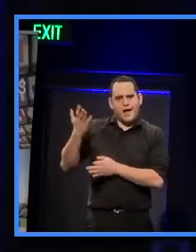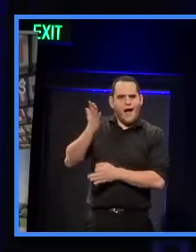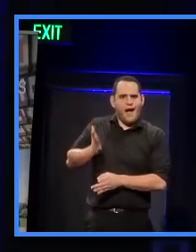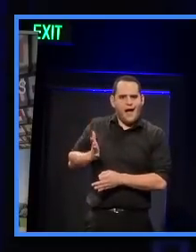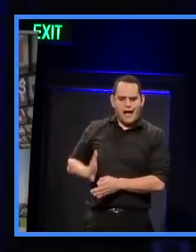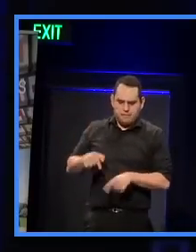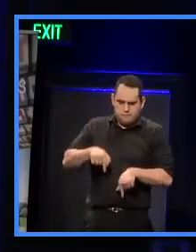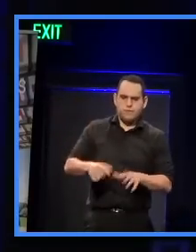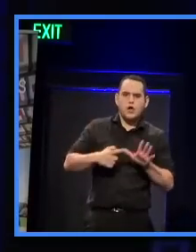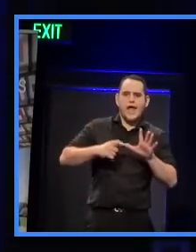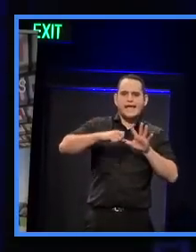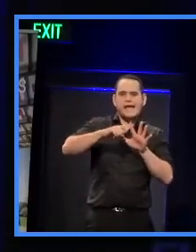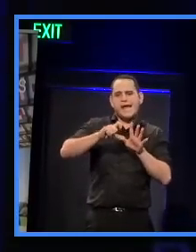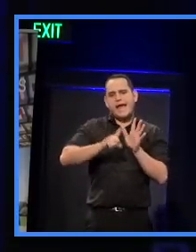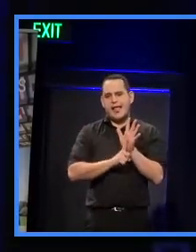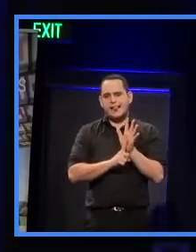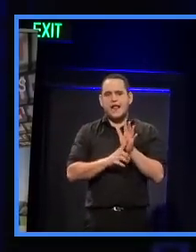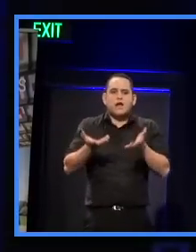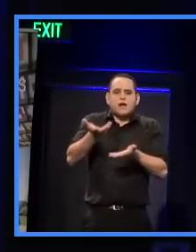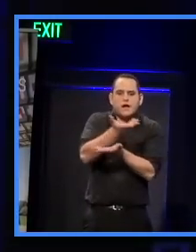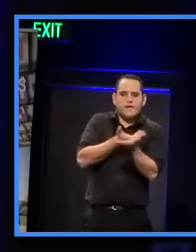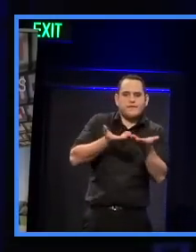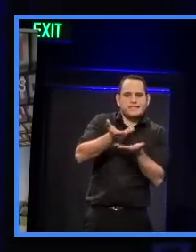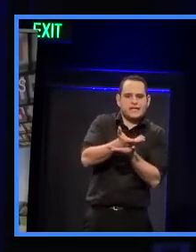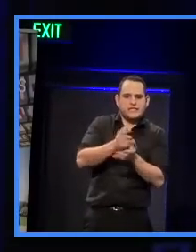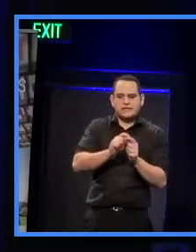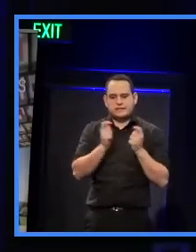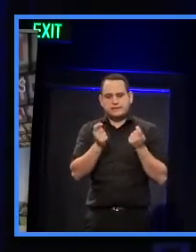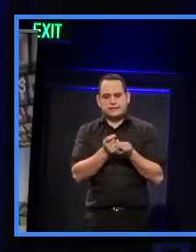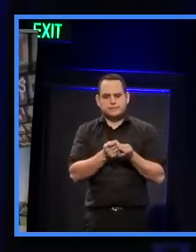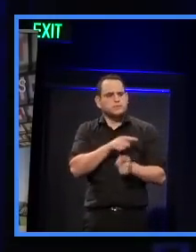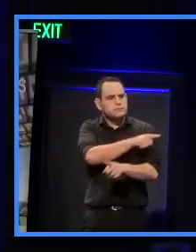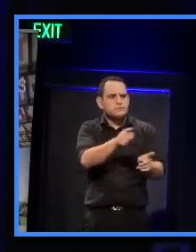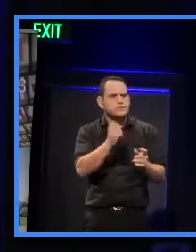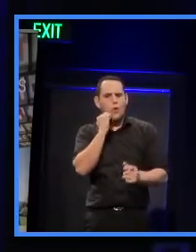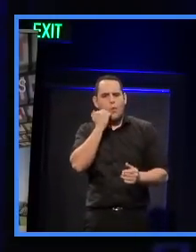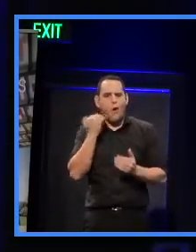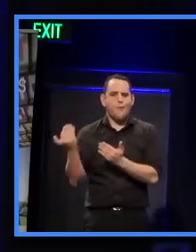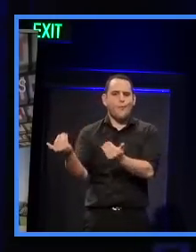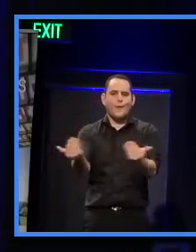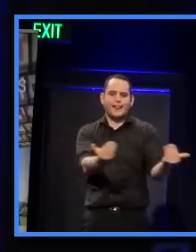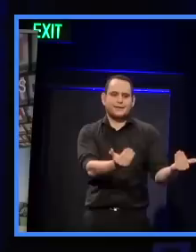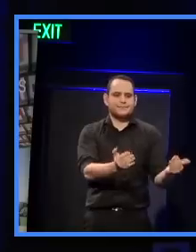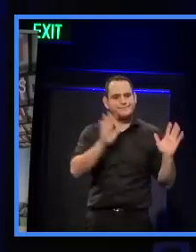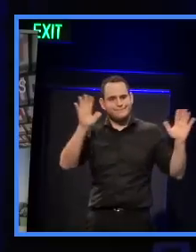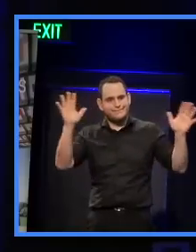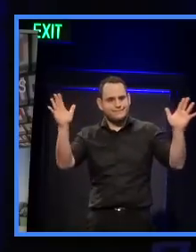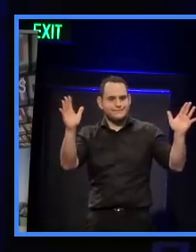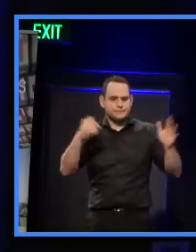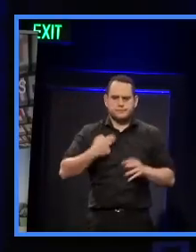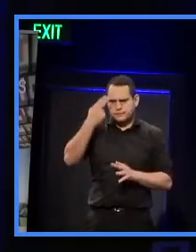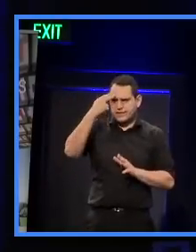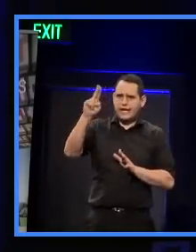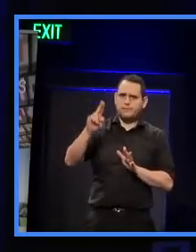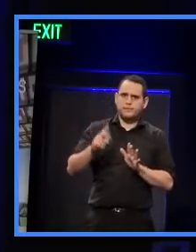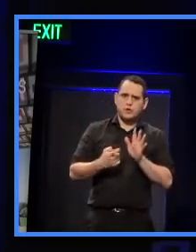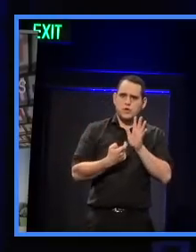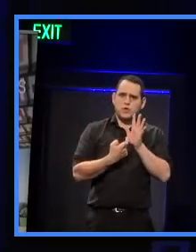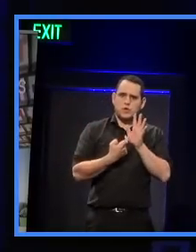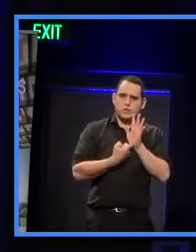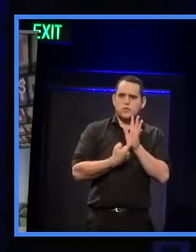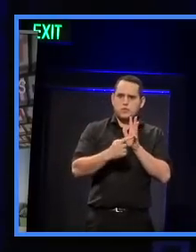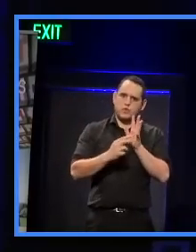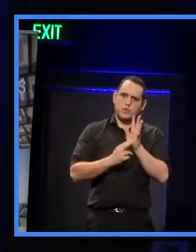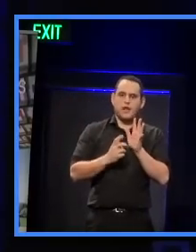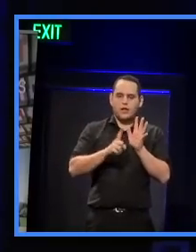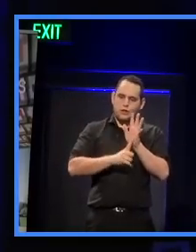Auckland Conversations team, a warm, warm welcome to you to this evening's Auckland Conversations. My name is Ludo Campbell